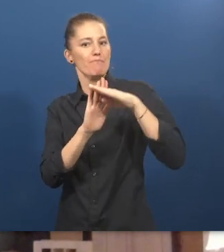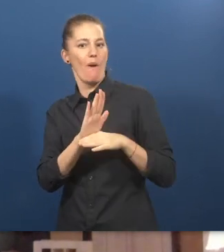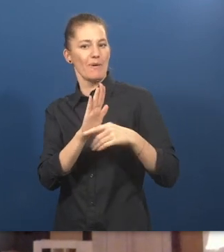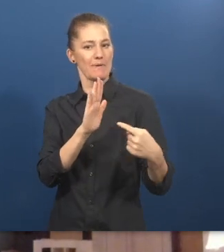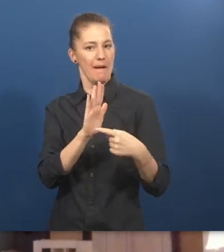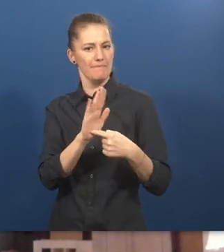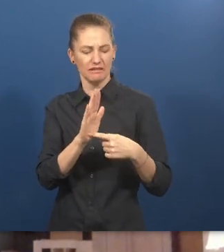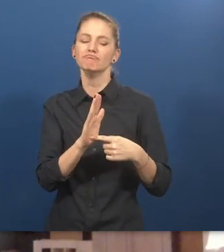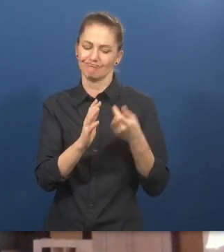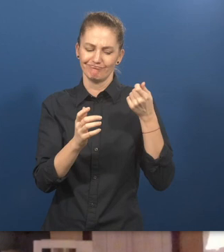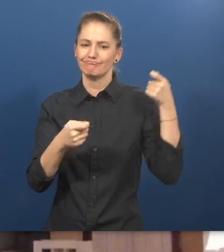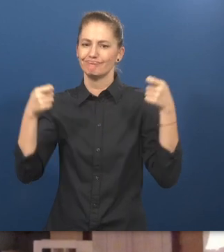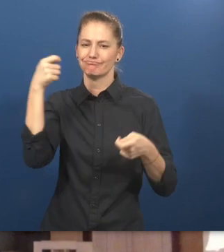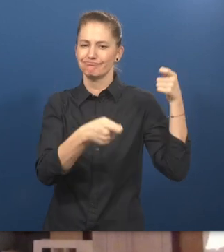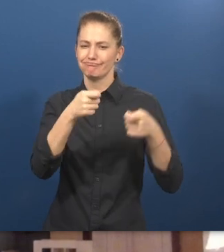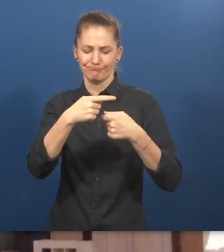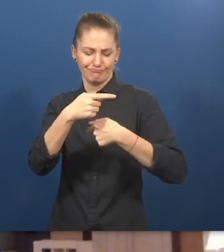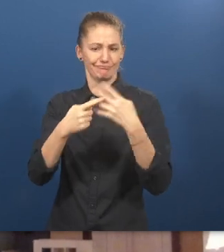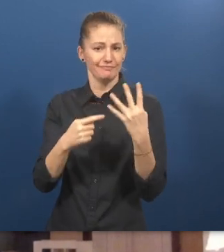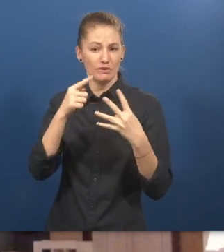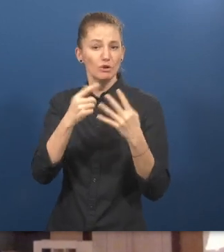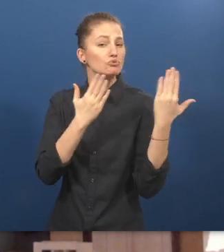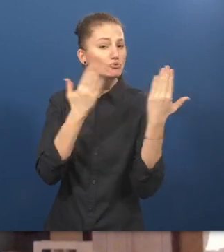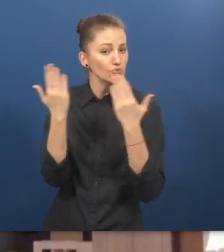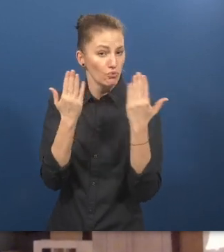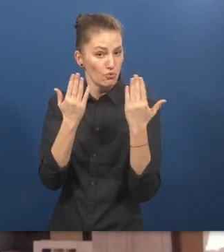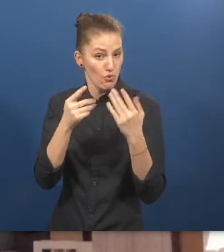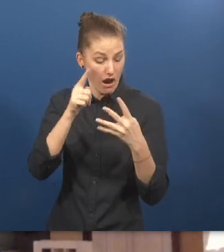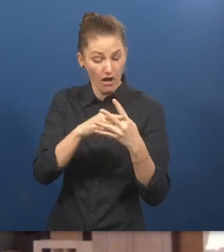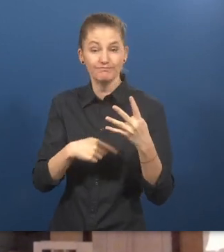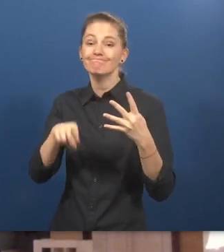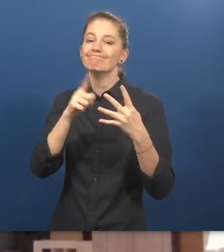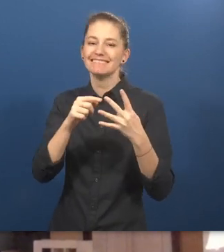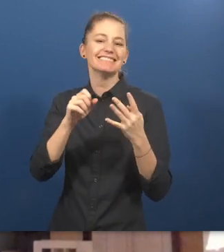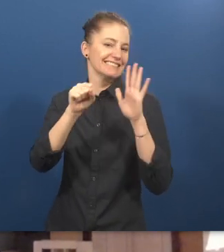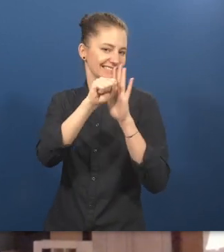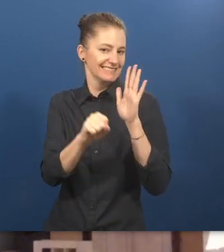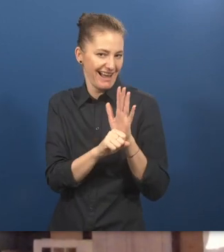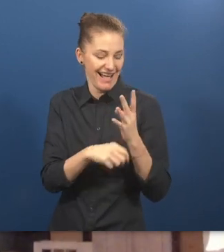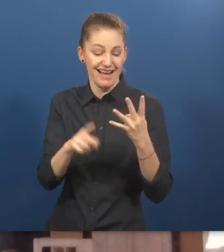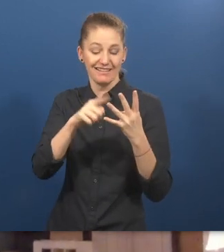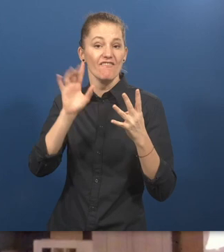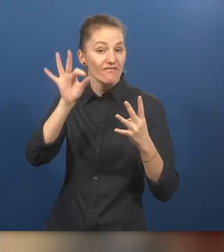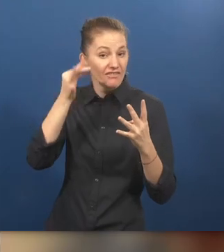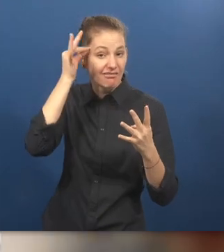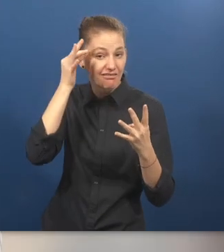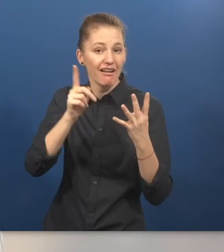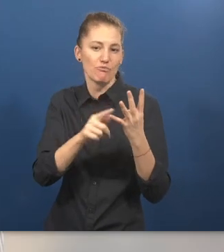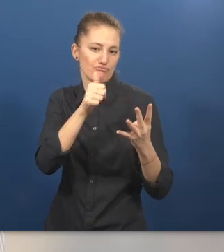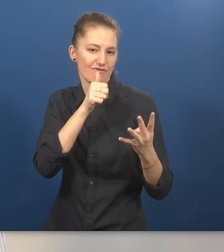education programs are financed with a combination of school funding, state and federal government funding and private funds.